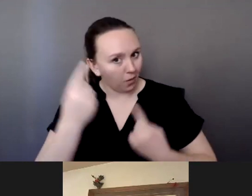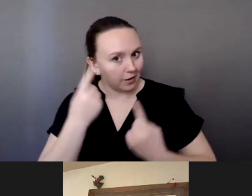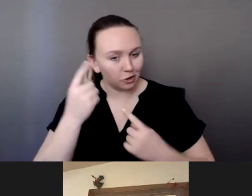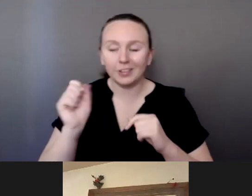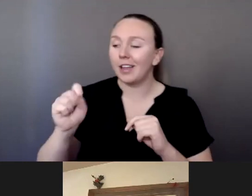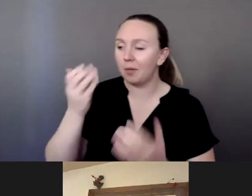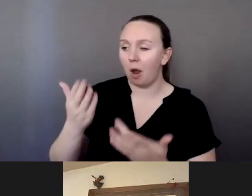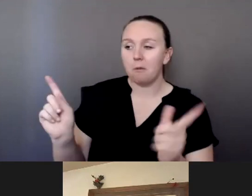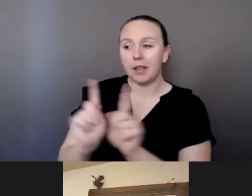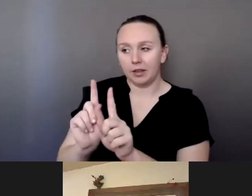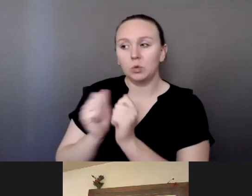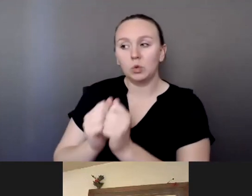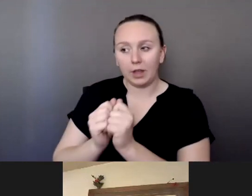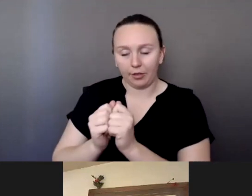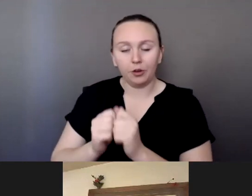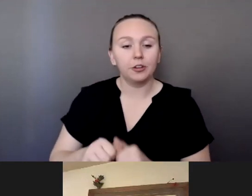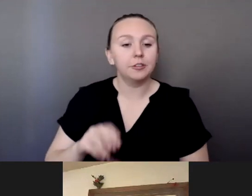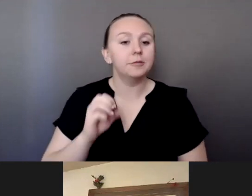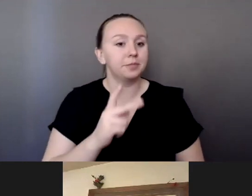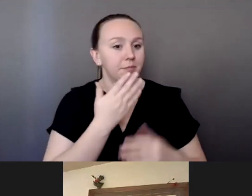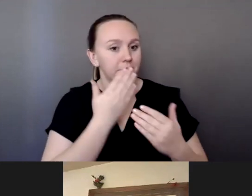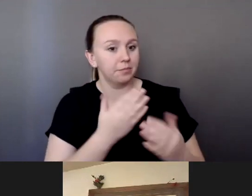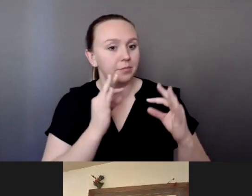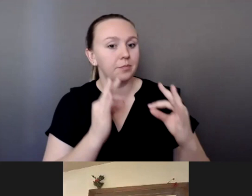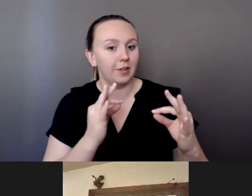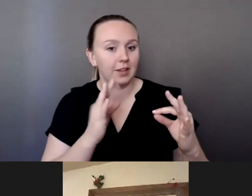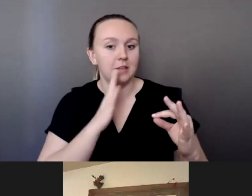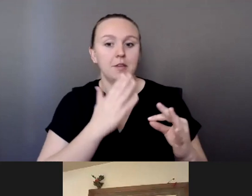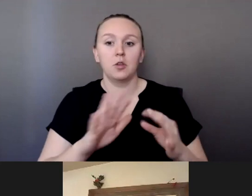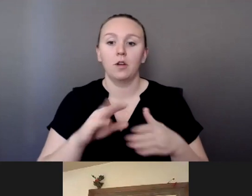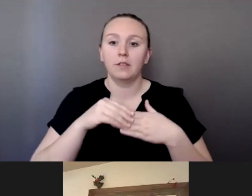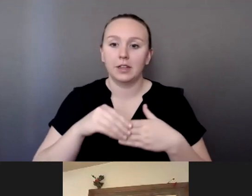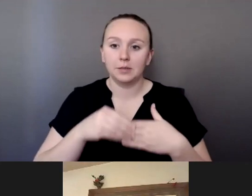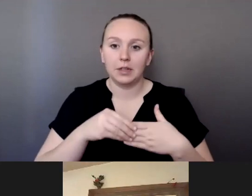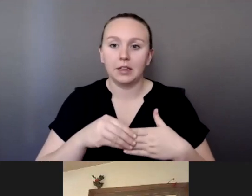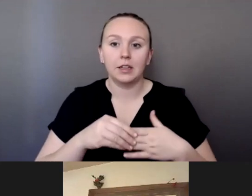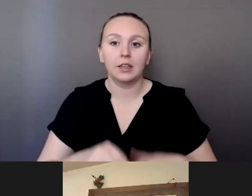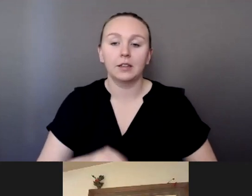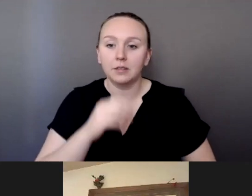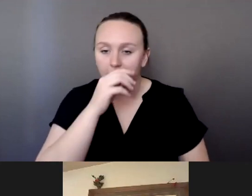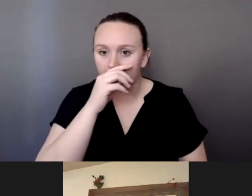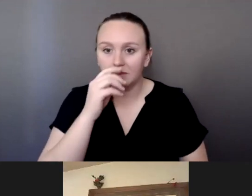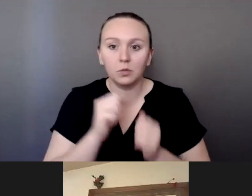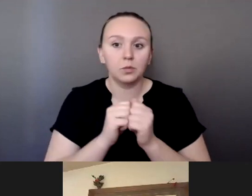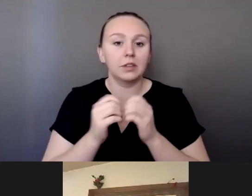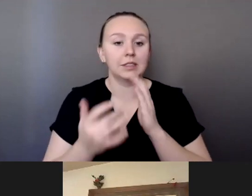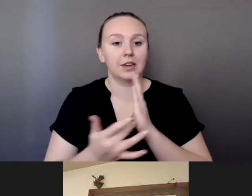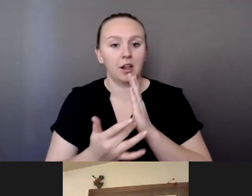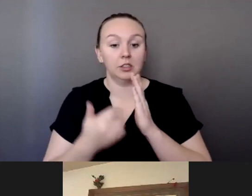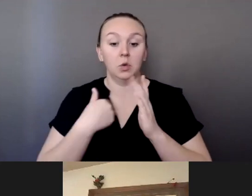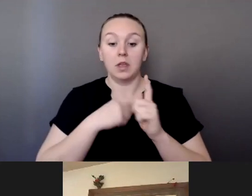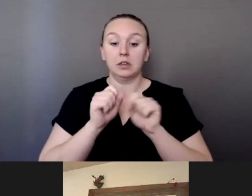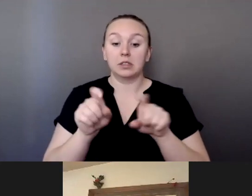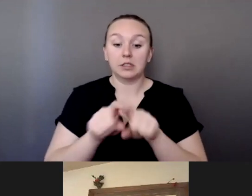her. Yeah. Okay. Perfect. Thank you all for your flexibility with, um, technology. We send a lot of links